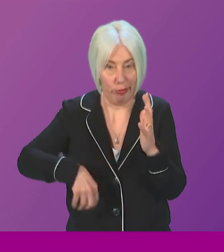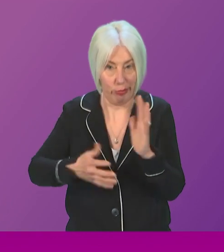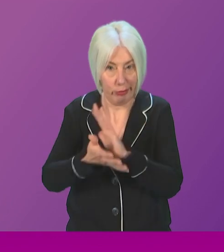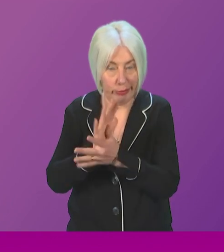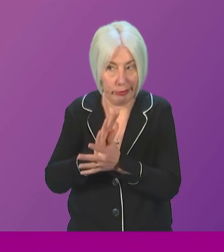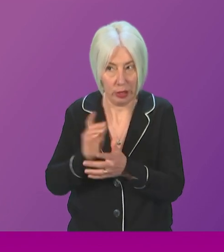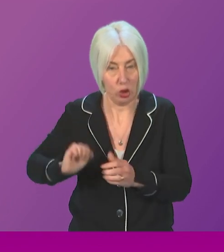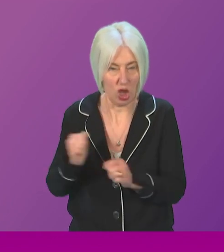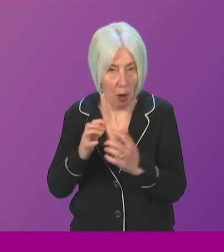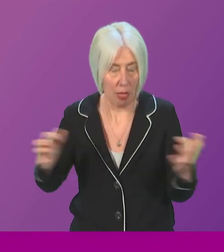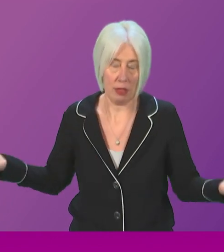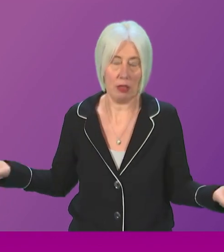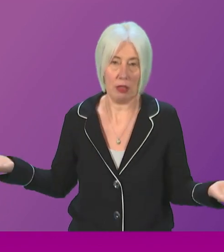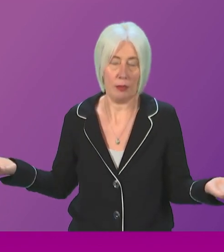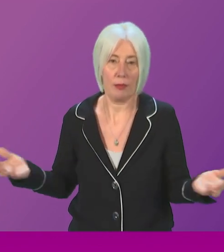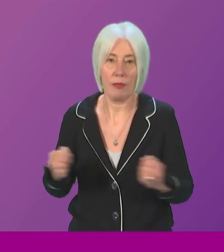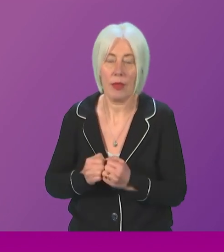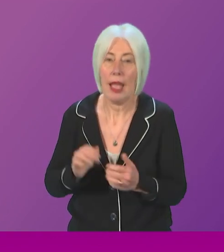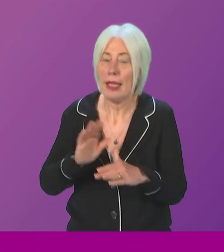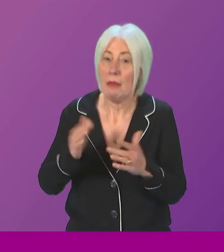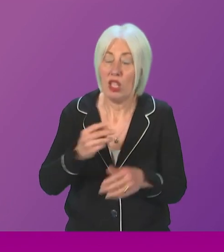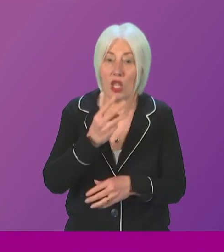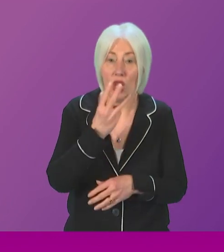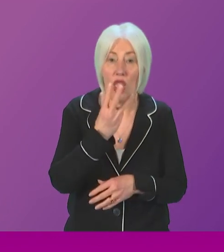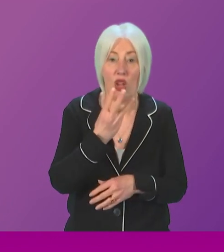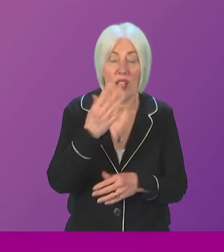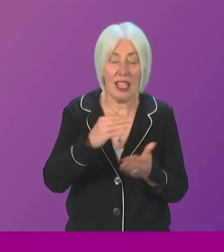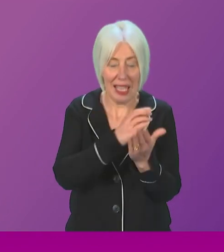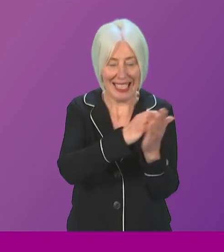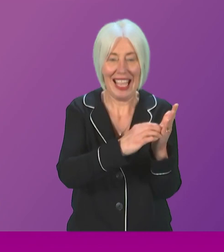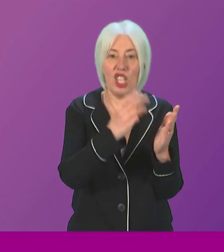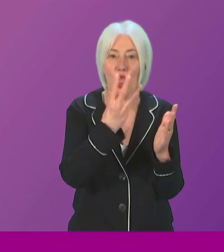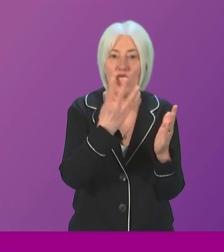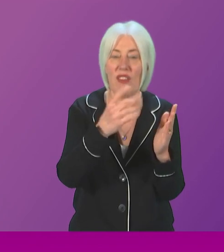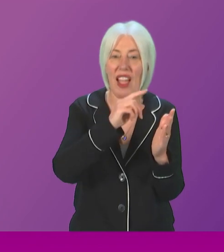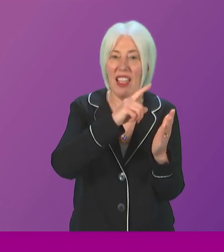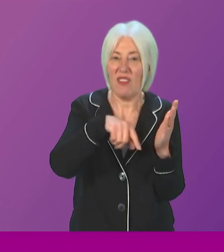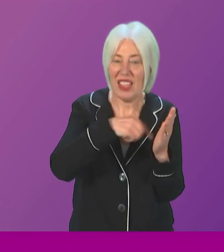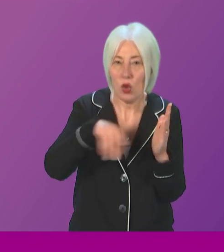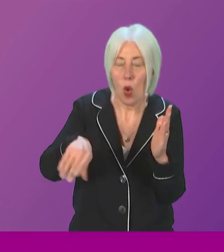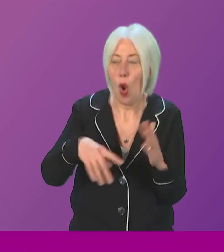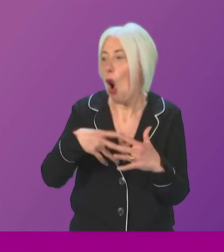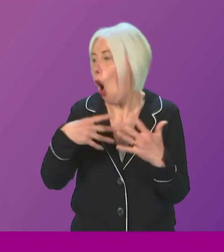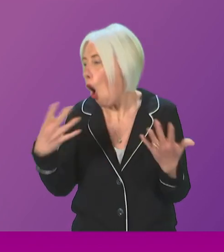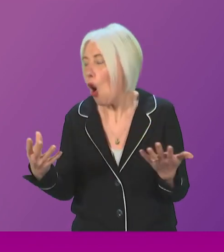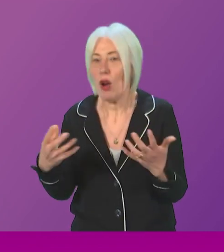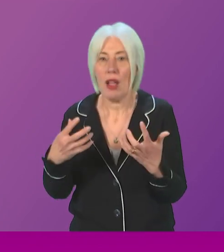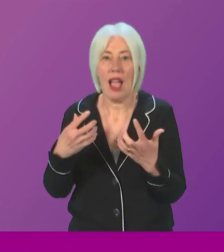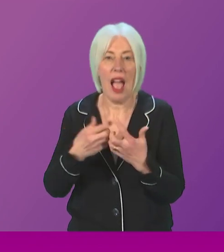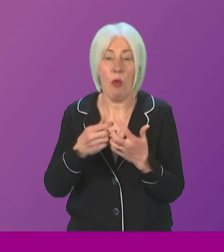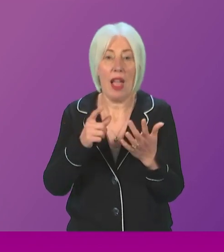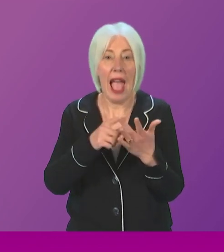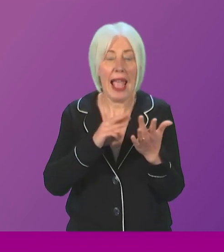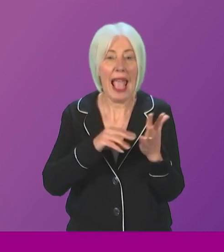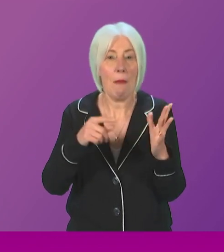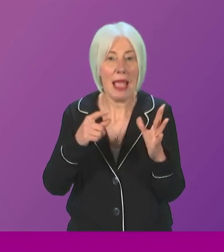let me be abundantly clear, whether it's on the Section 35 veto, whether it's their inability to grant an exemption under the IMA,